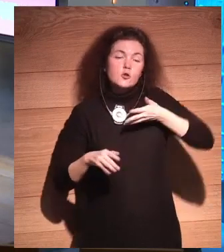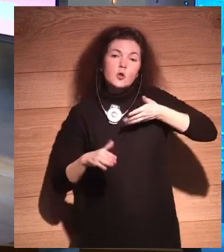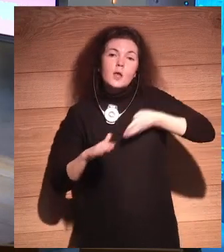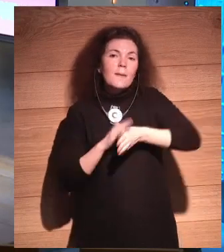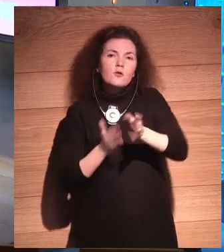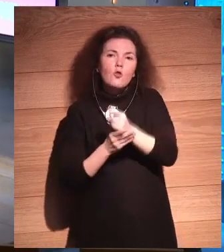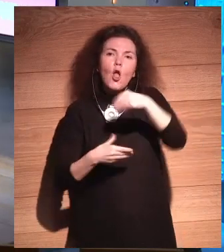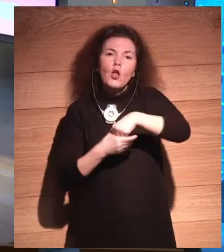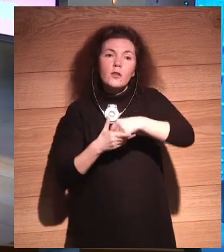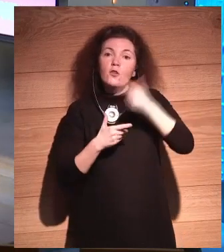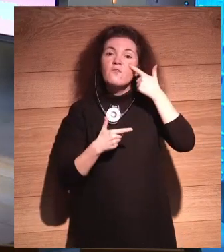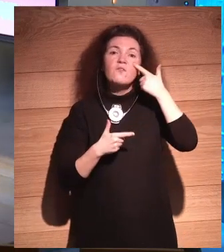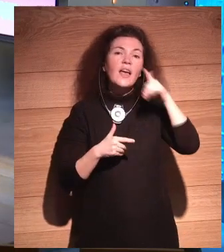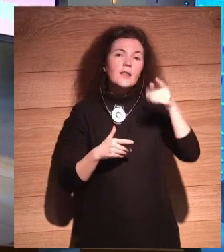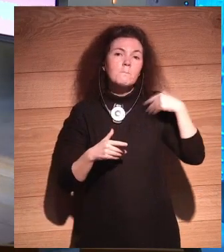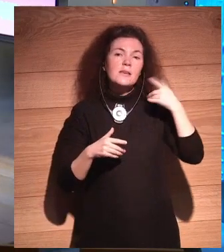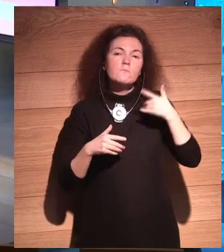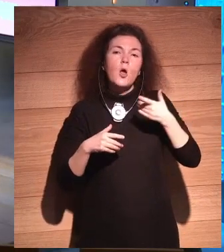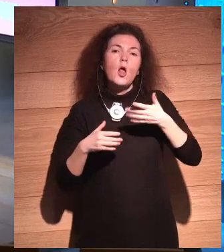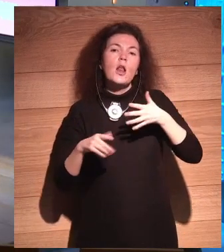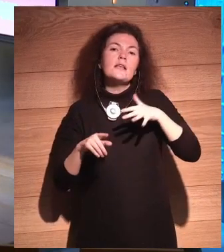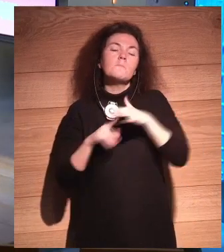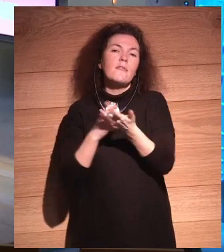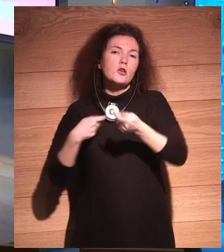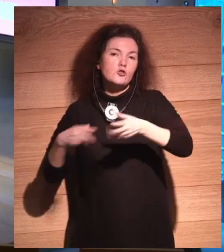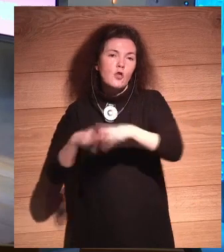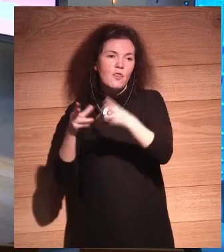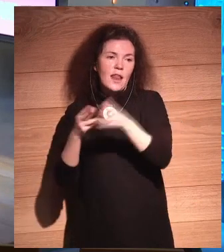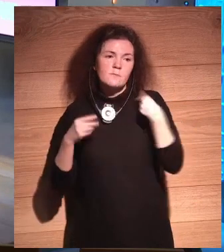social media. This is social media.